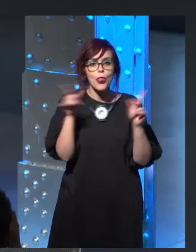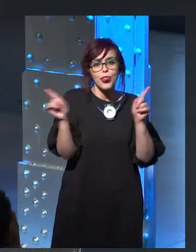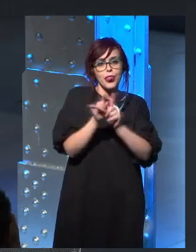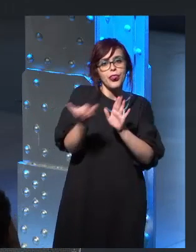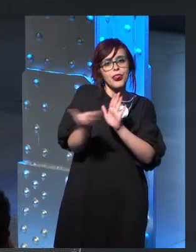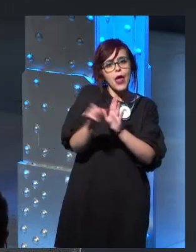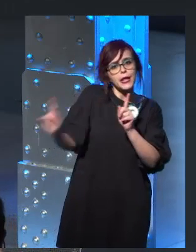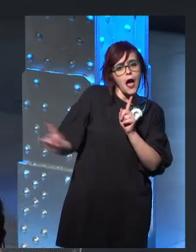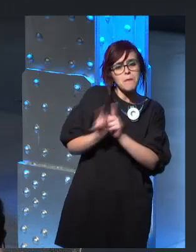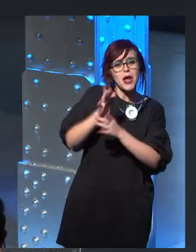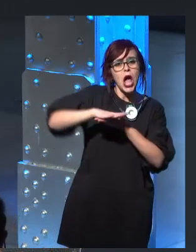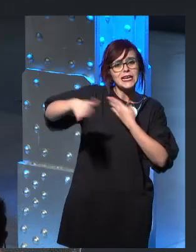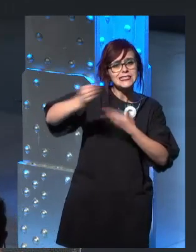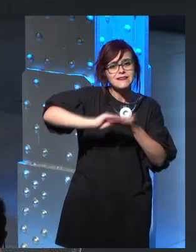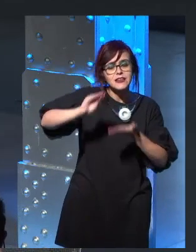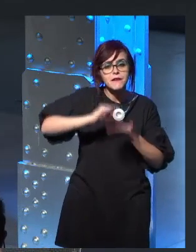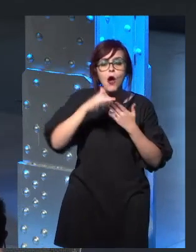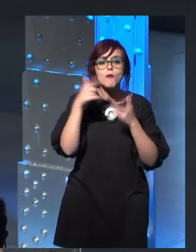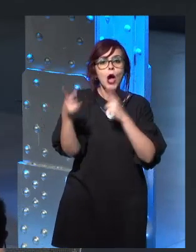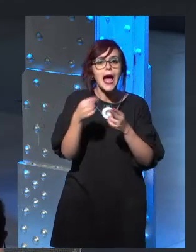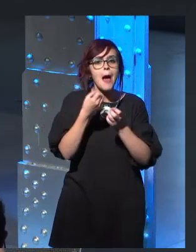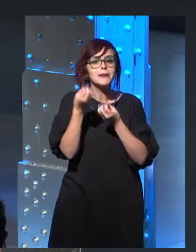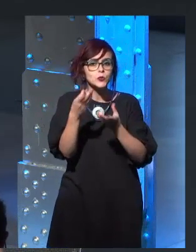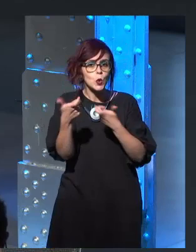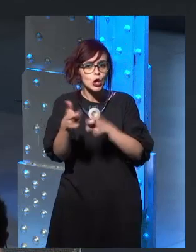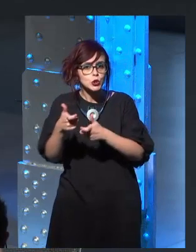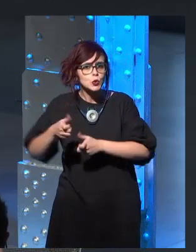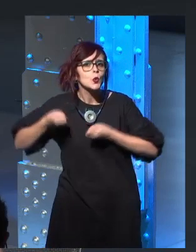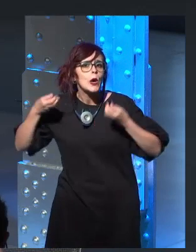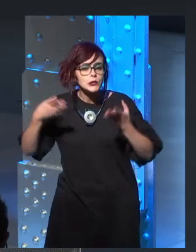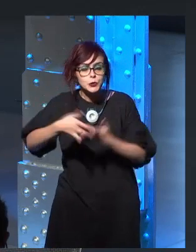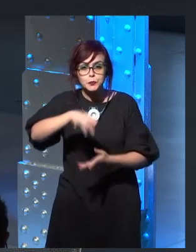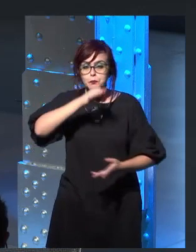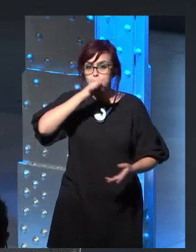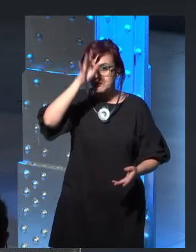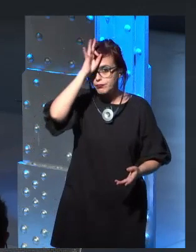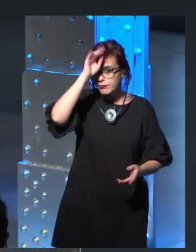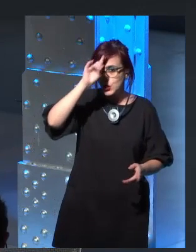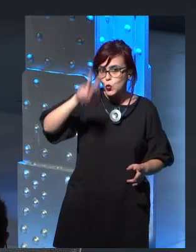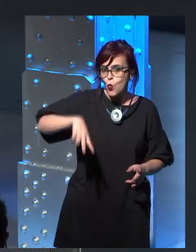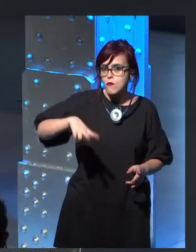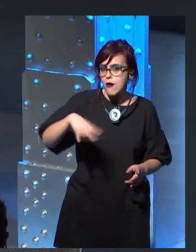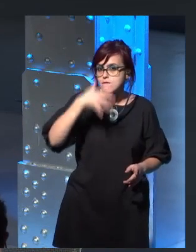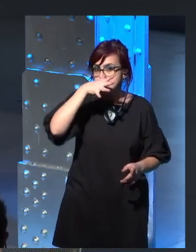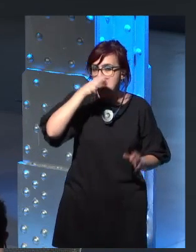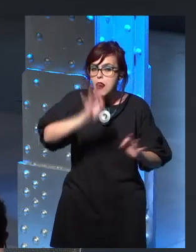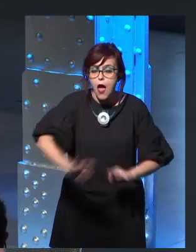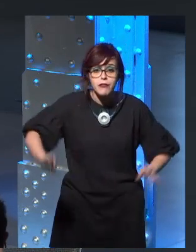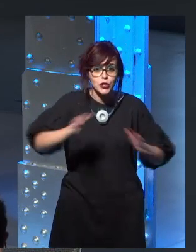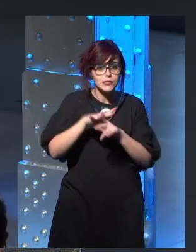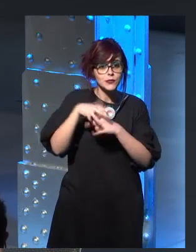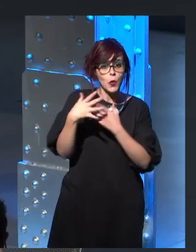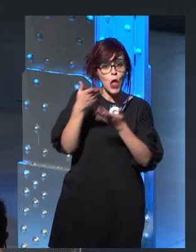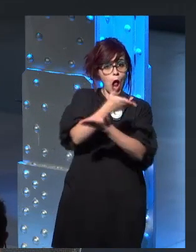so and so many chapters. Uh, so in that case, in essence, we're more or less as much in the dark as everyone else. Uh,